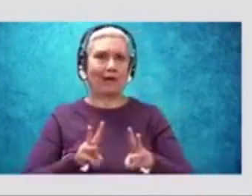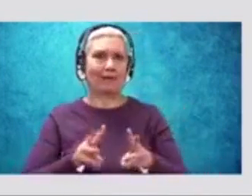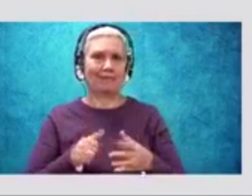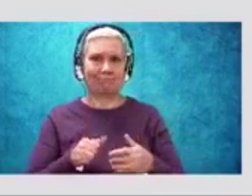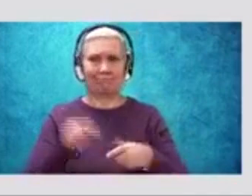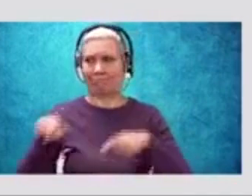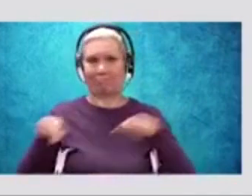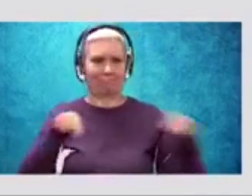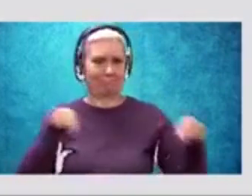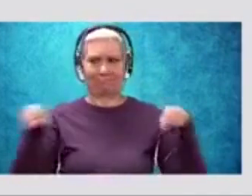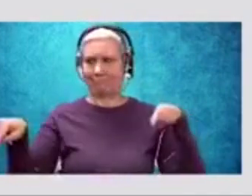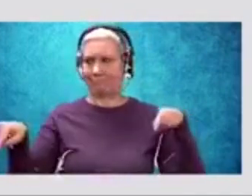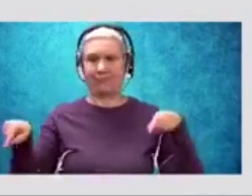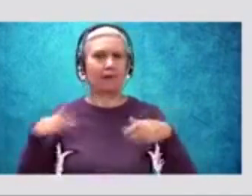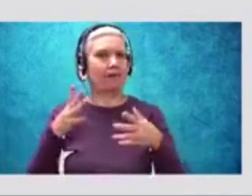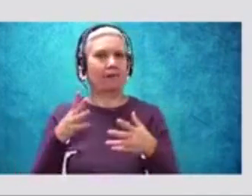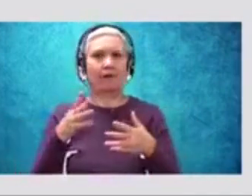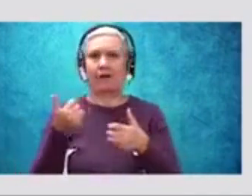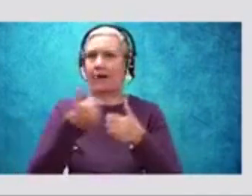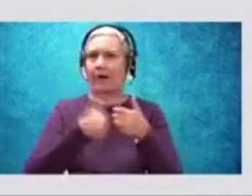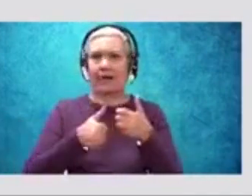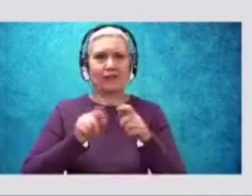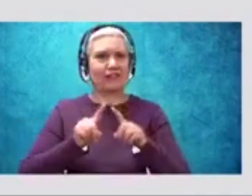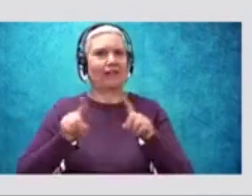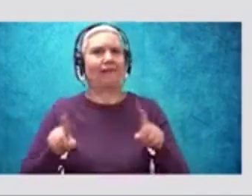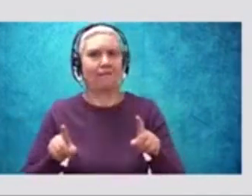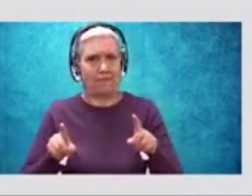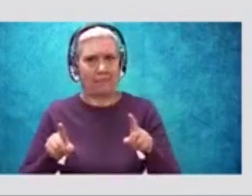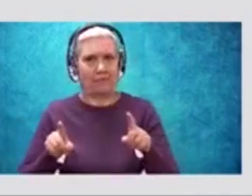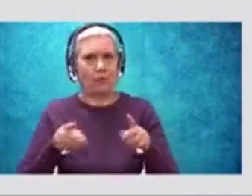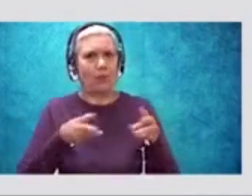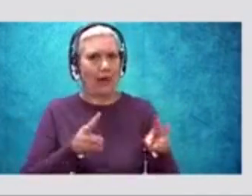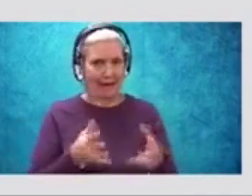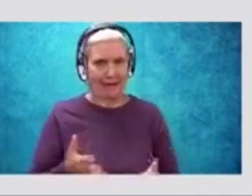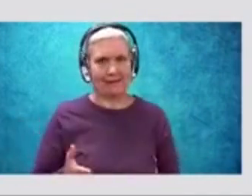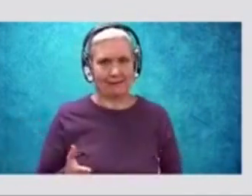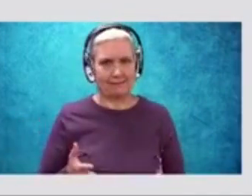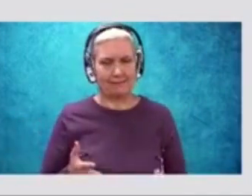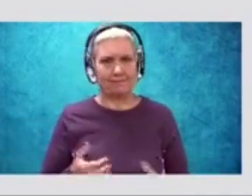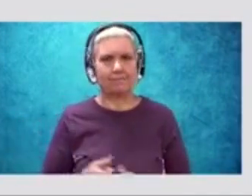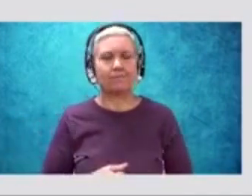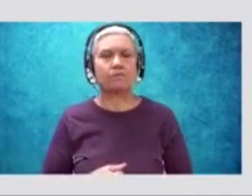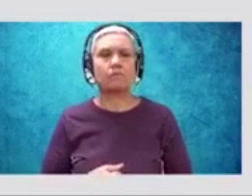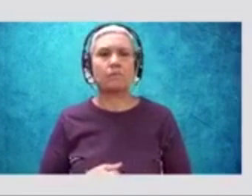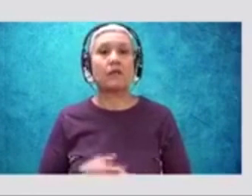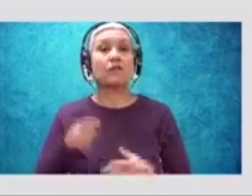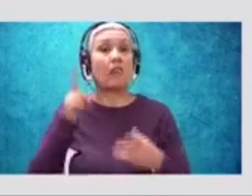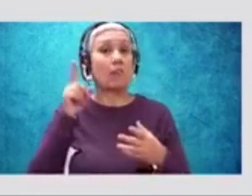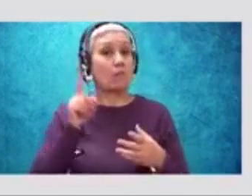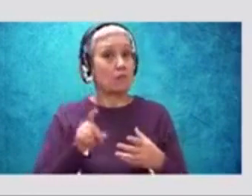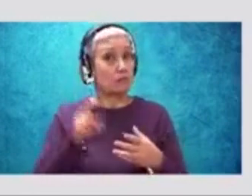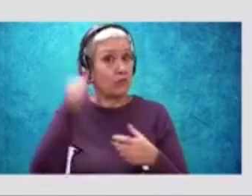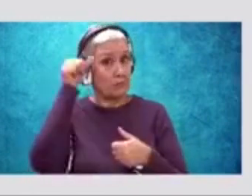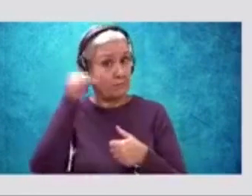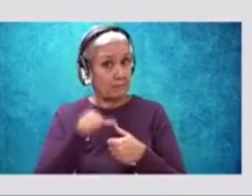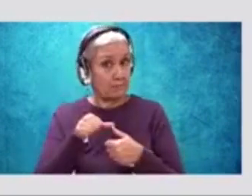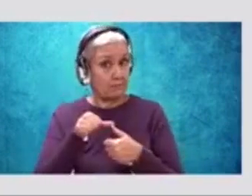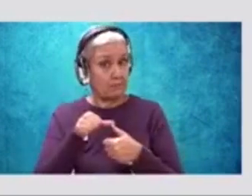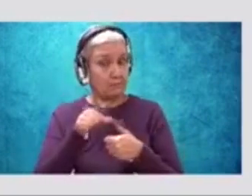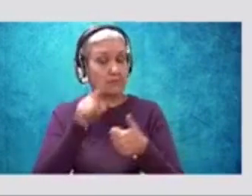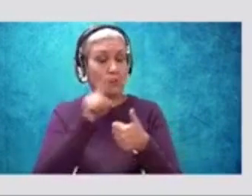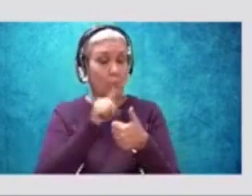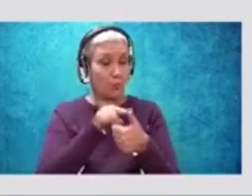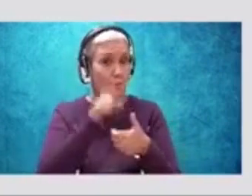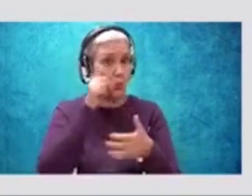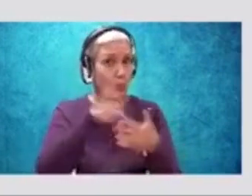Each writer is, each poet is approaching this topic in a different way. So I want you to keep this in mind. What events are